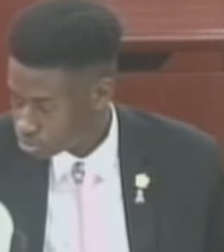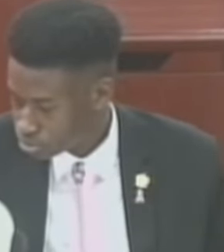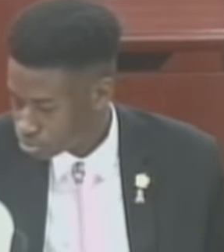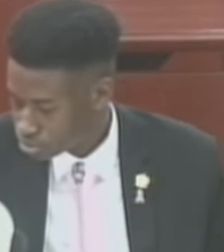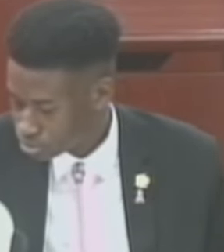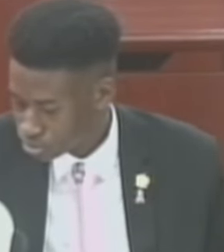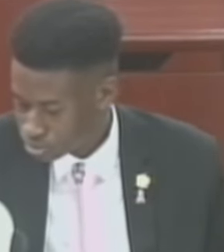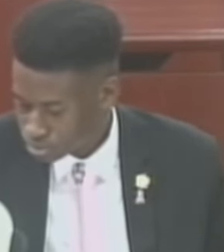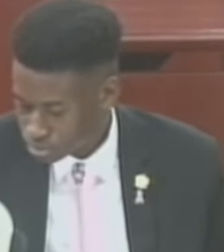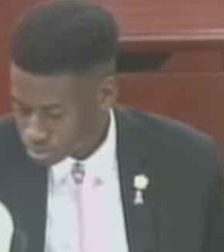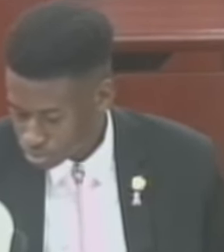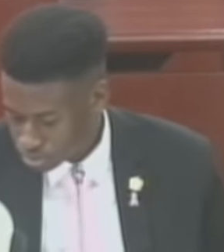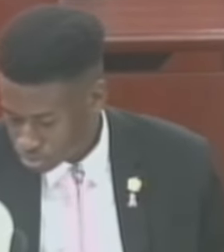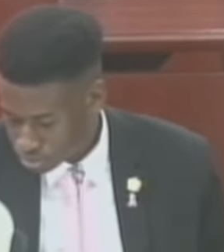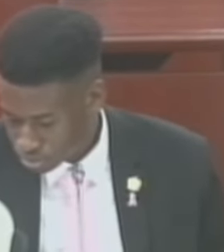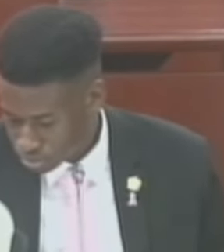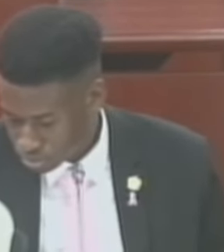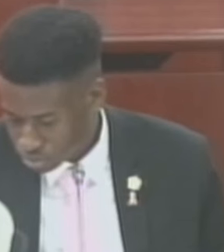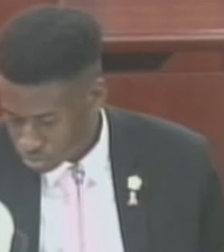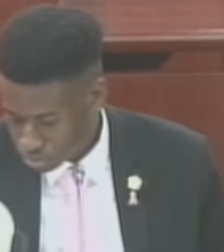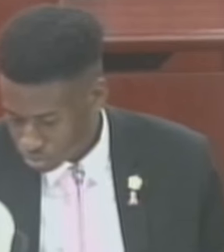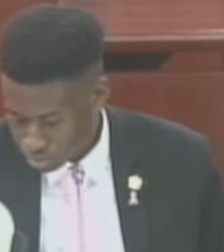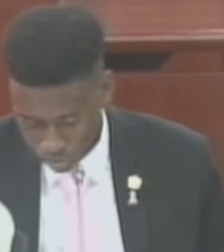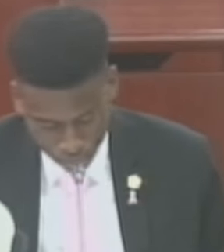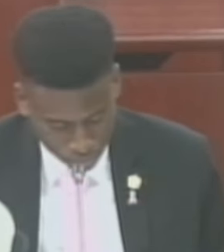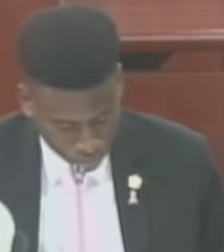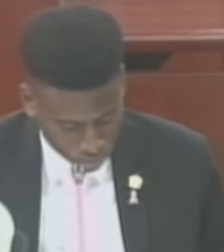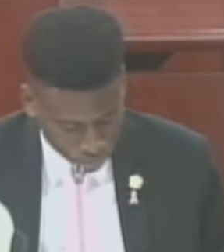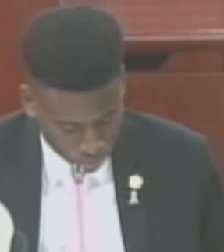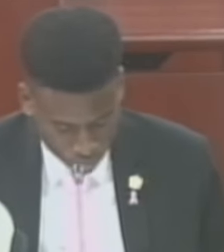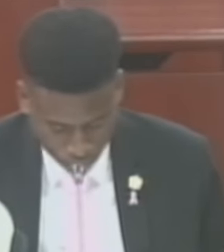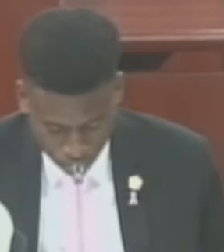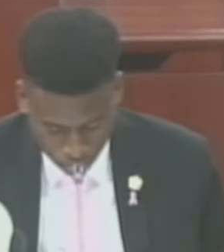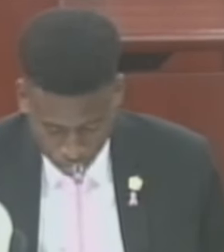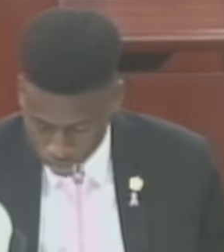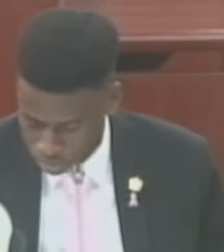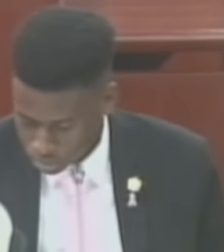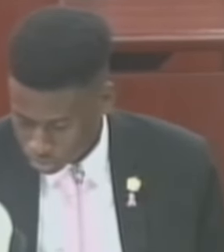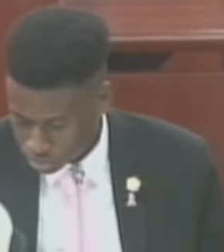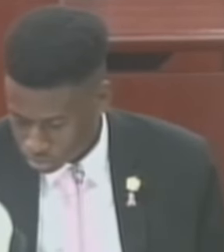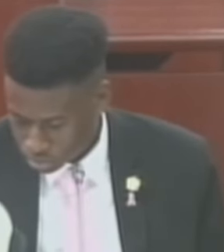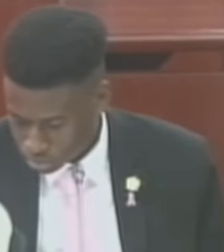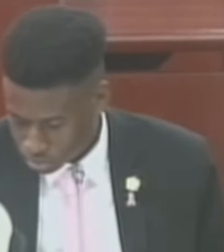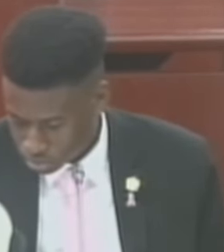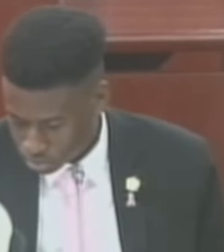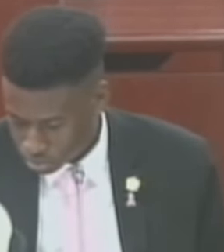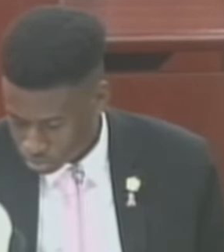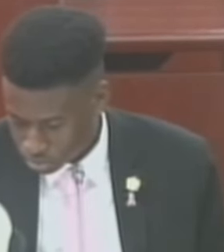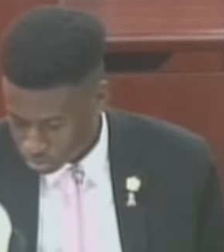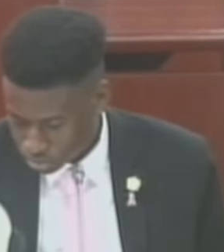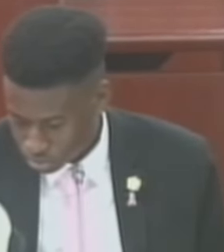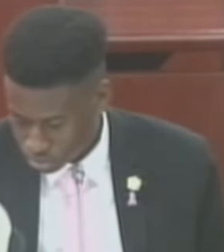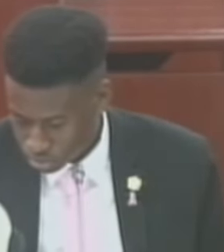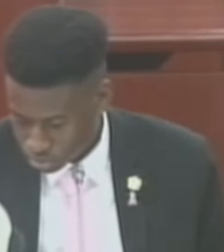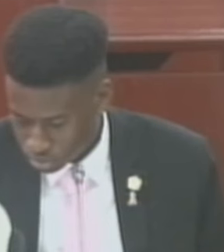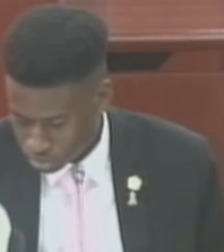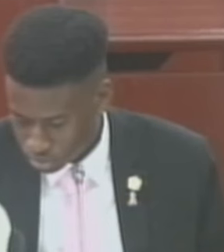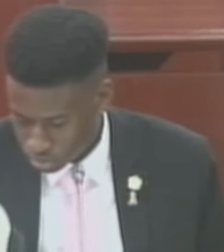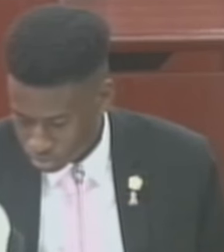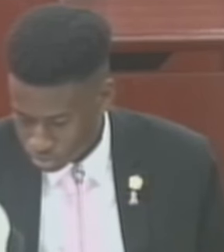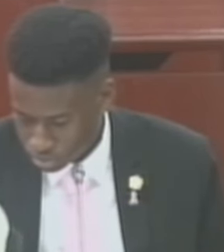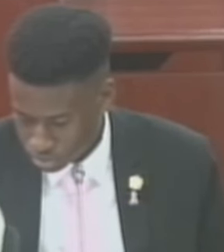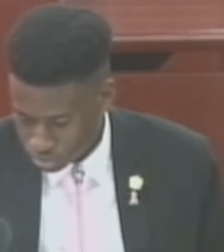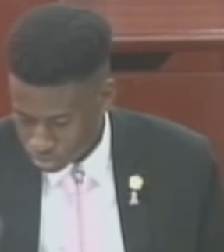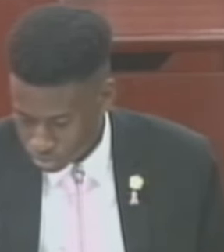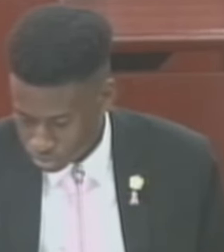the question is that clauses 7 through 182 stand part of the bill those in favor those